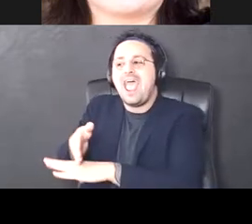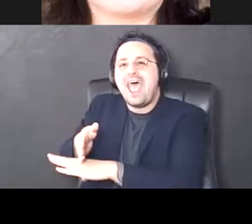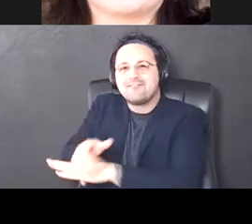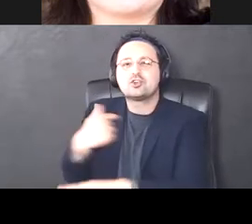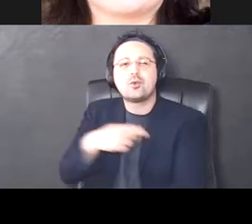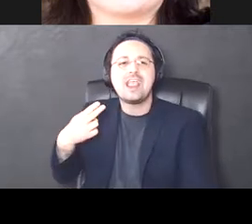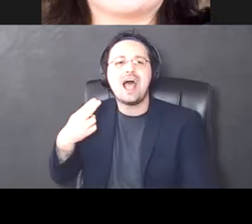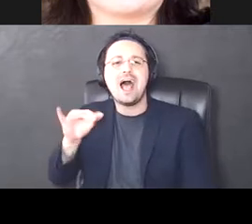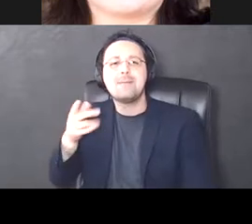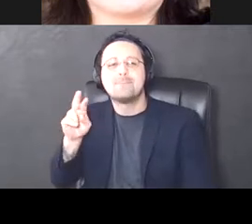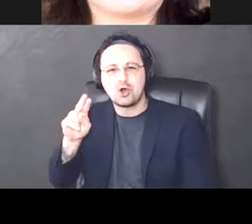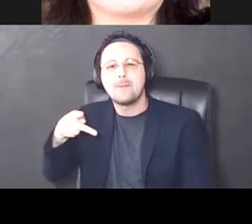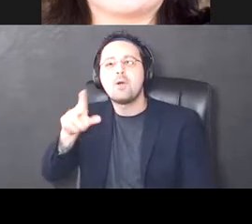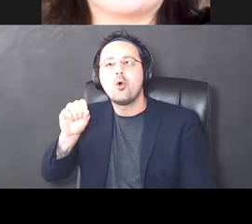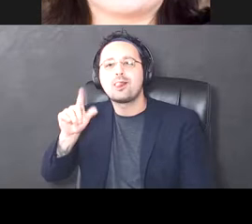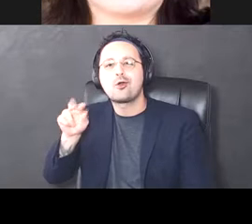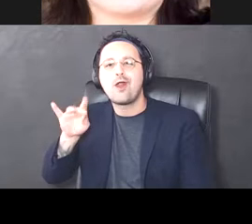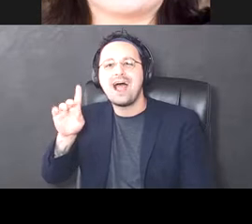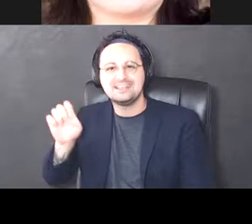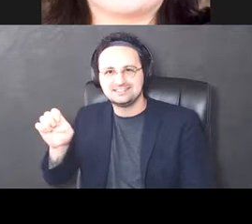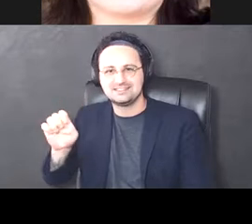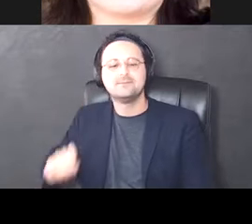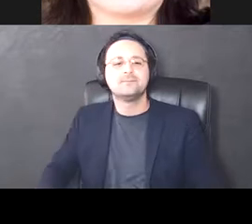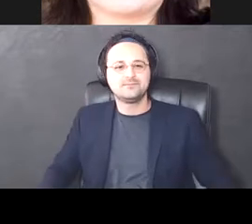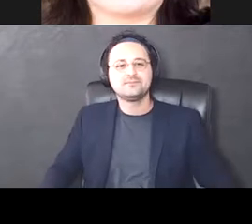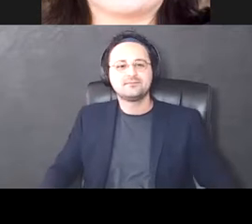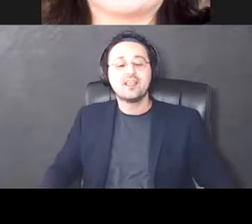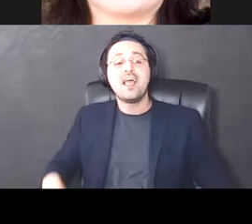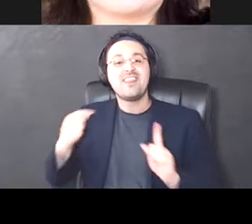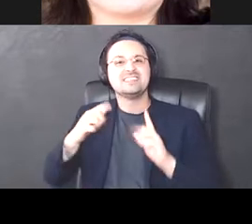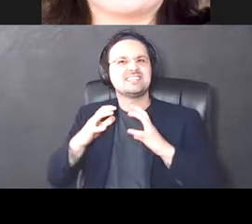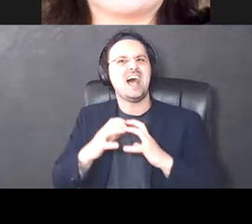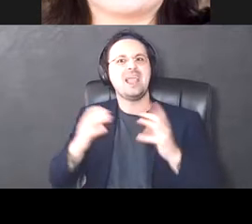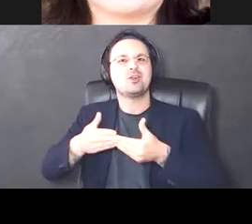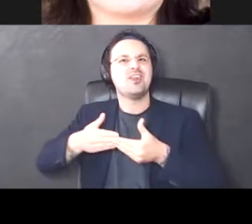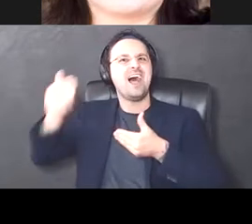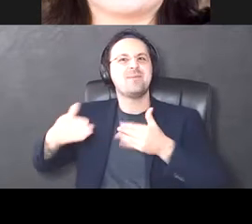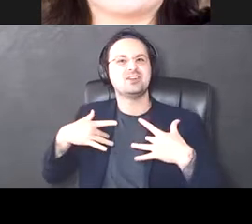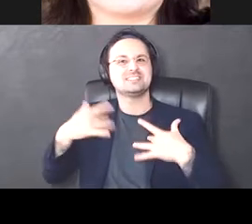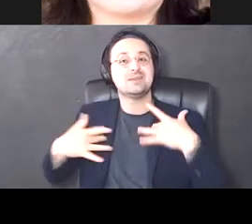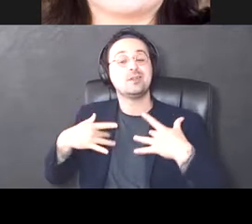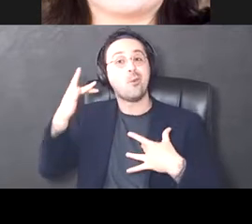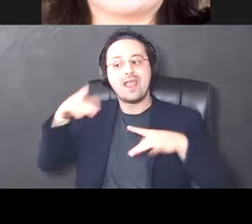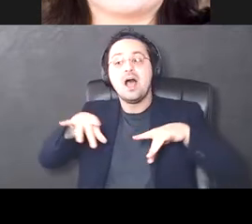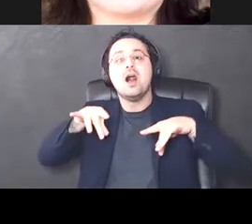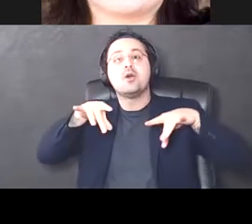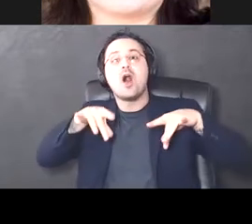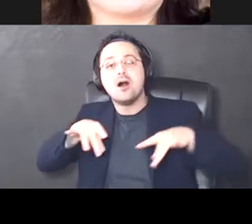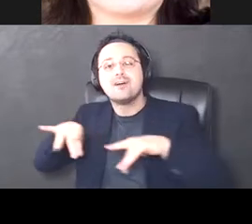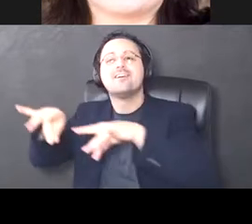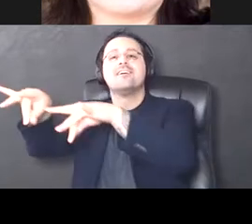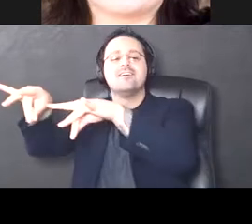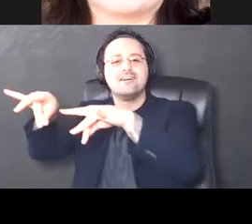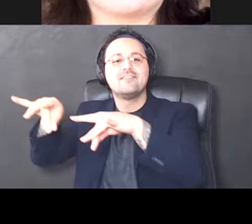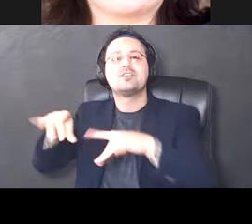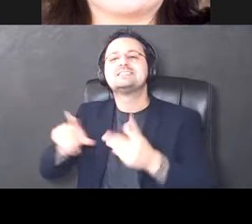come back to a resting potential. Um, and we think that this hyper- excitability is driven by upregulation of a specific, uh, calcium